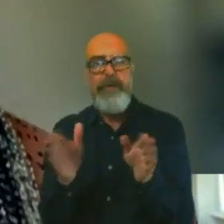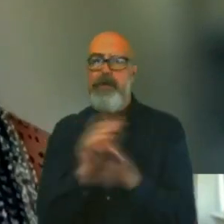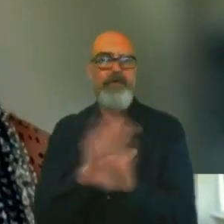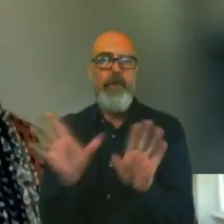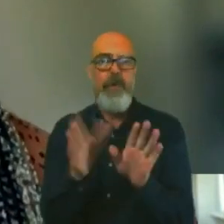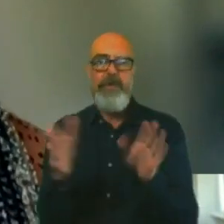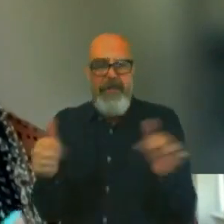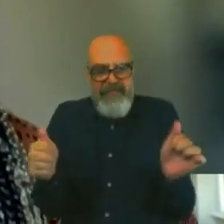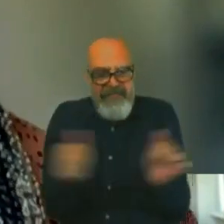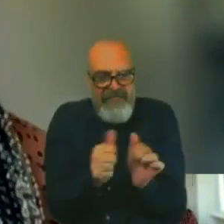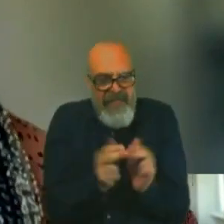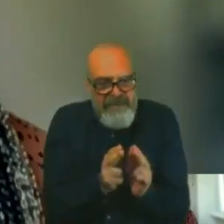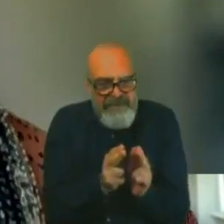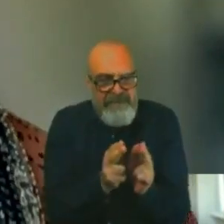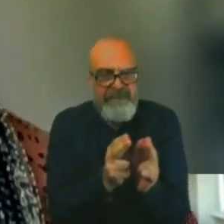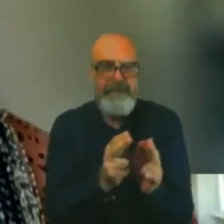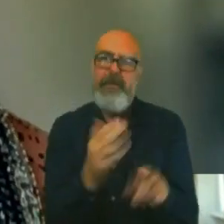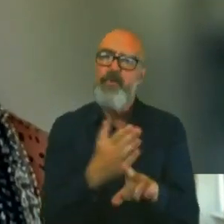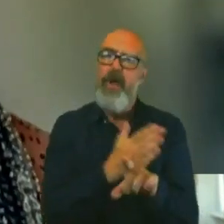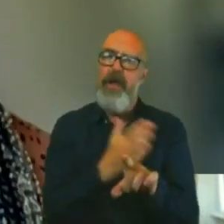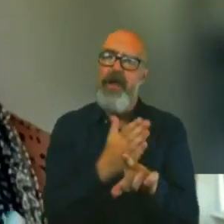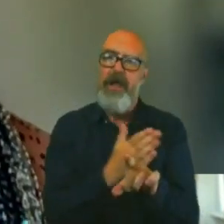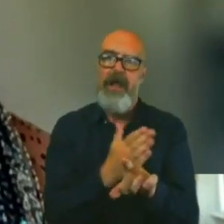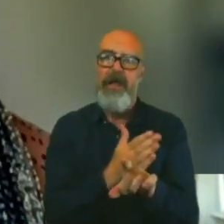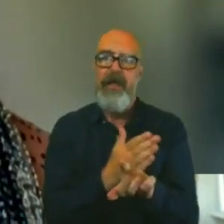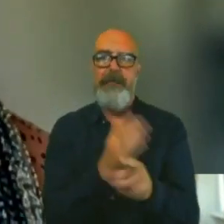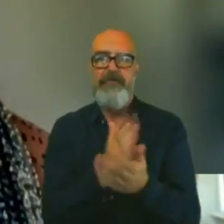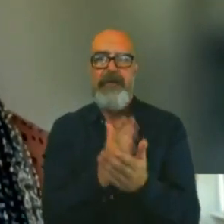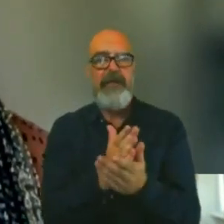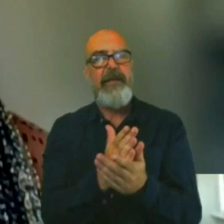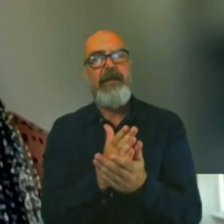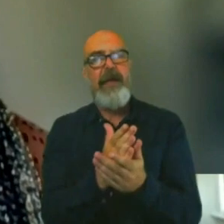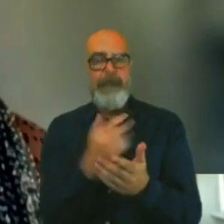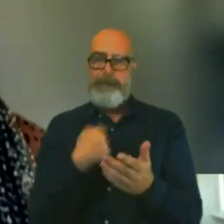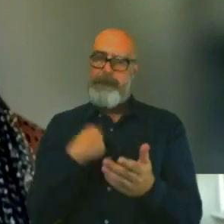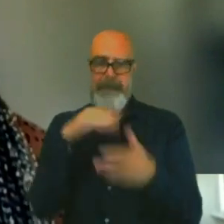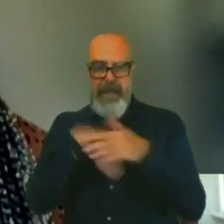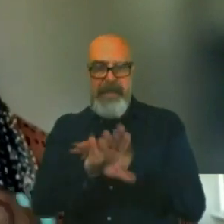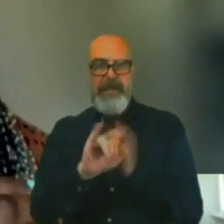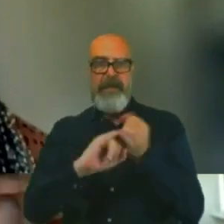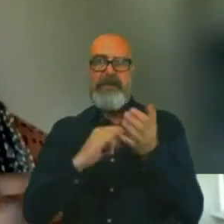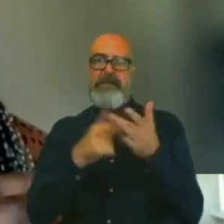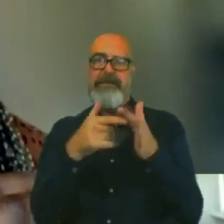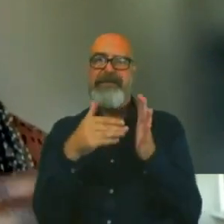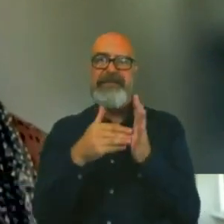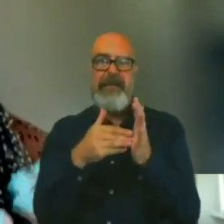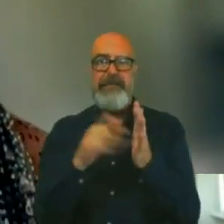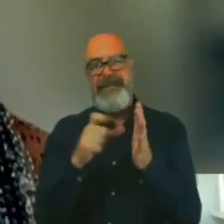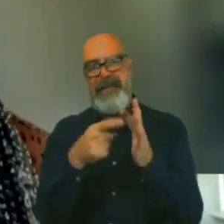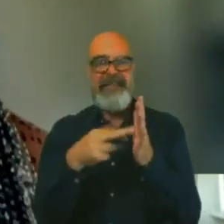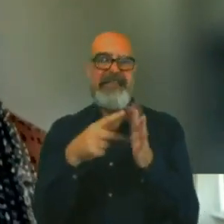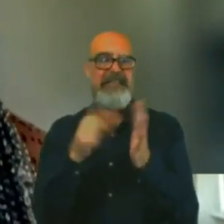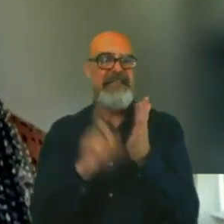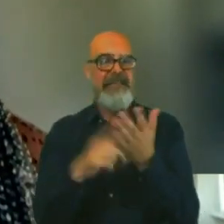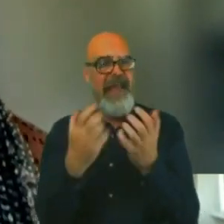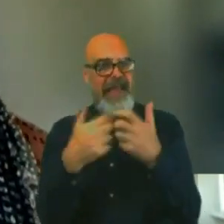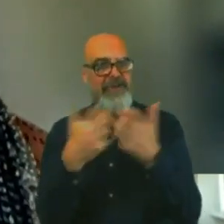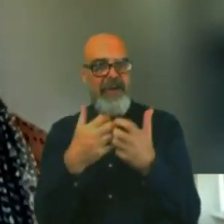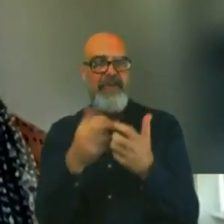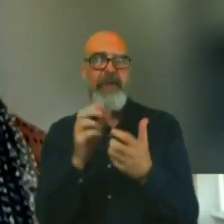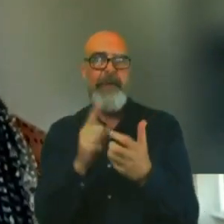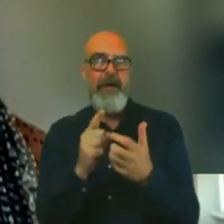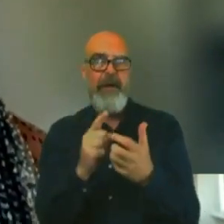civil engineering, but it's so broad in terms of the types of things you can do with engineering. So, I think just keep your options open,